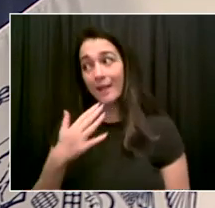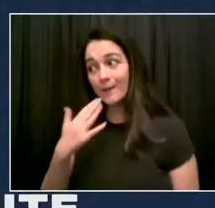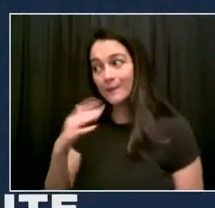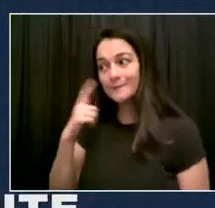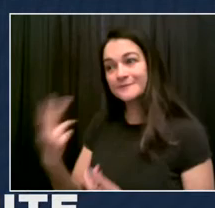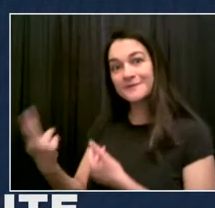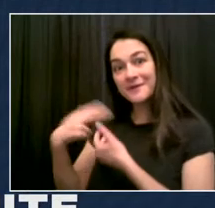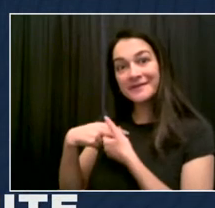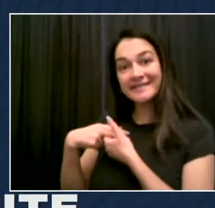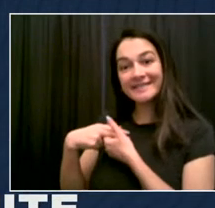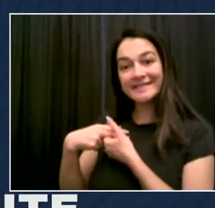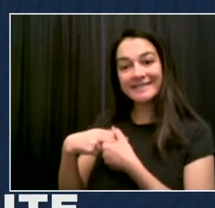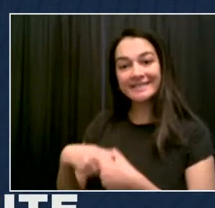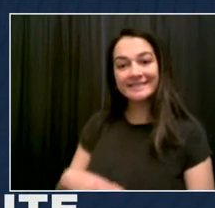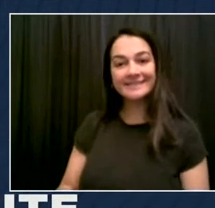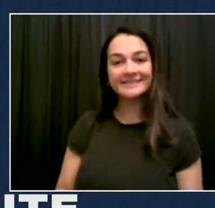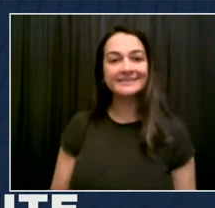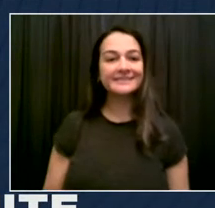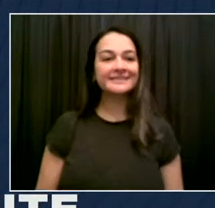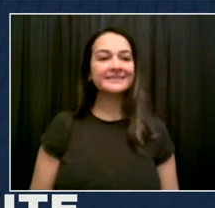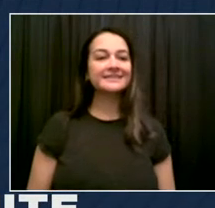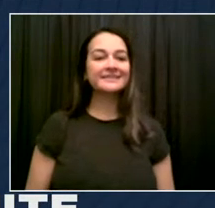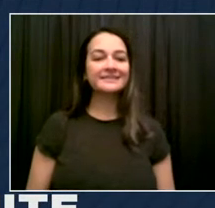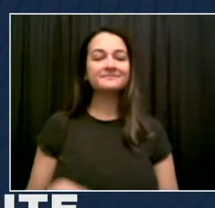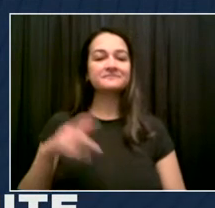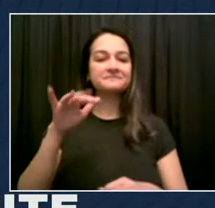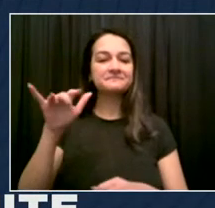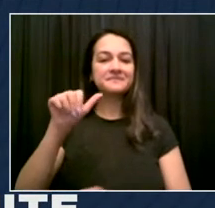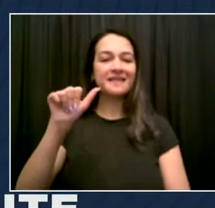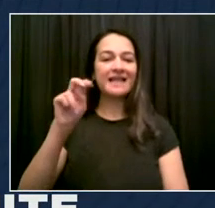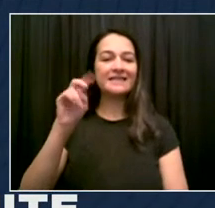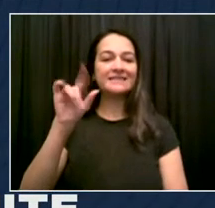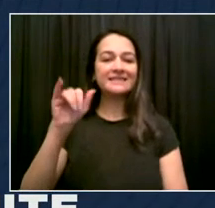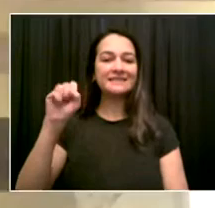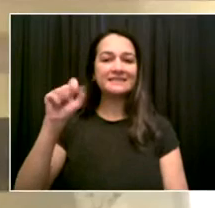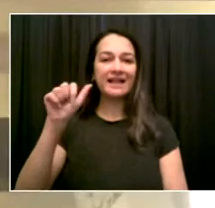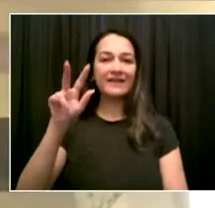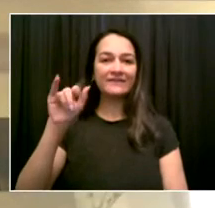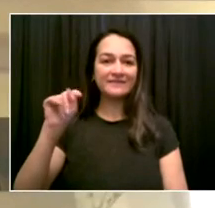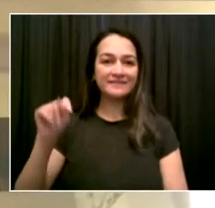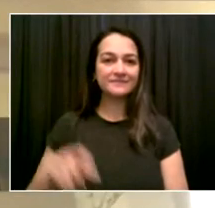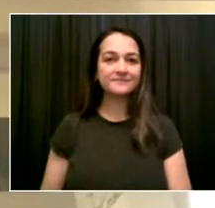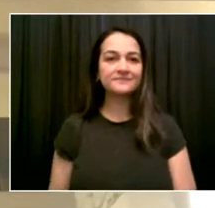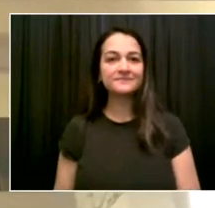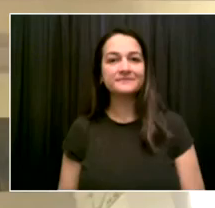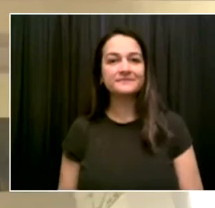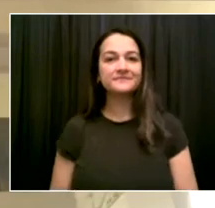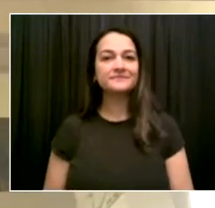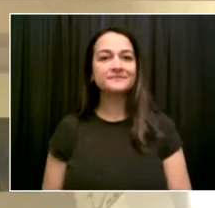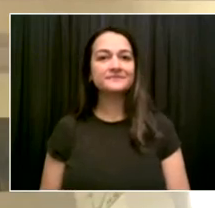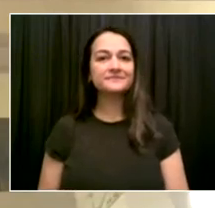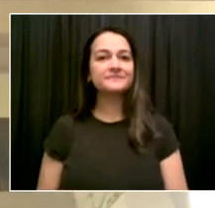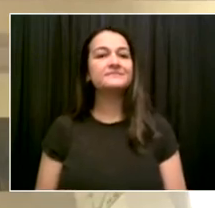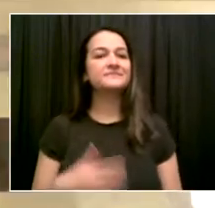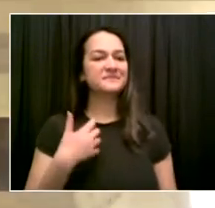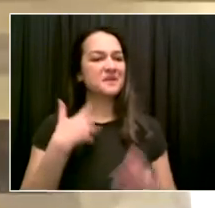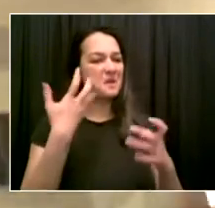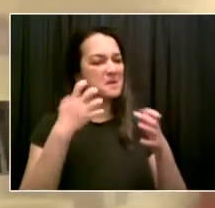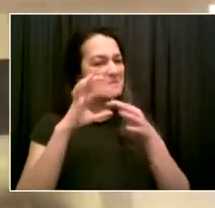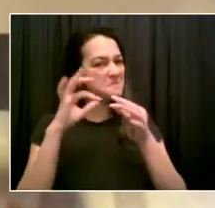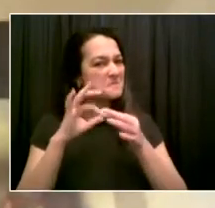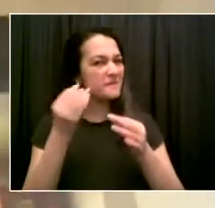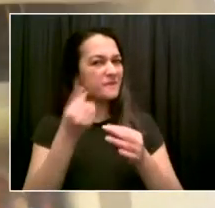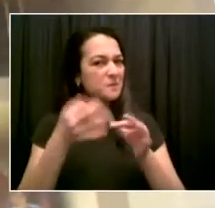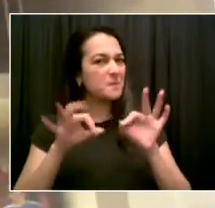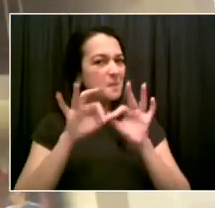emphasizing a couple of points. First of all, the Delta vaccine, the